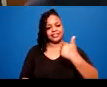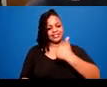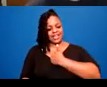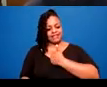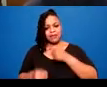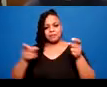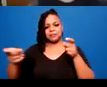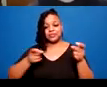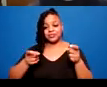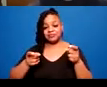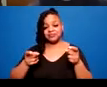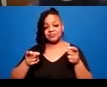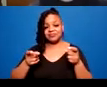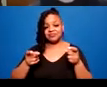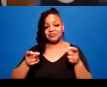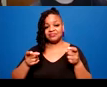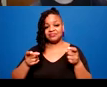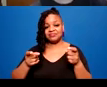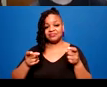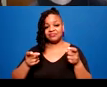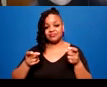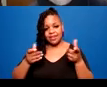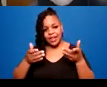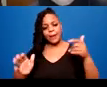given opportunities to have input.